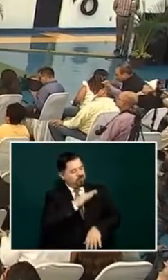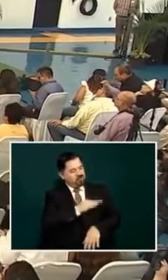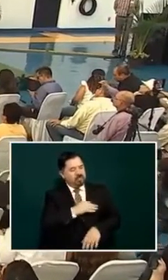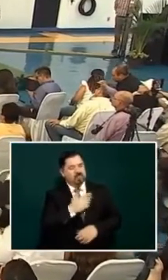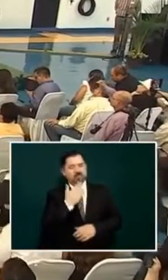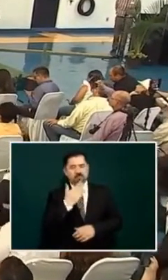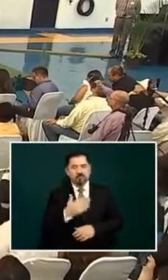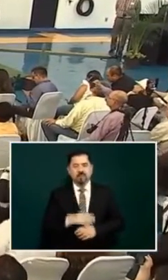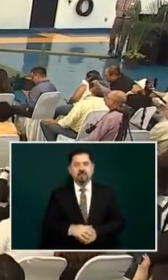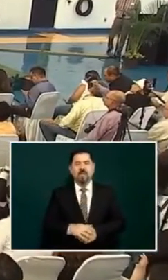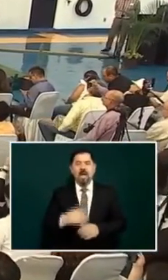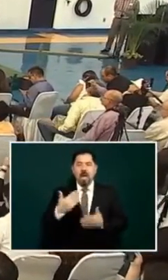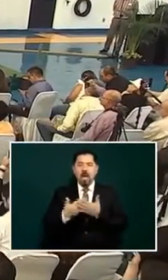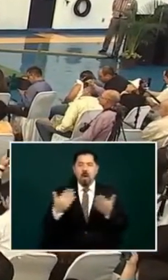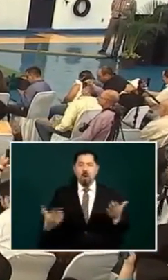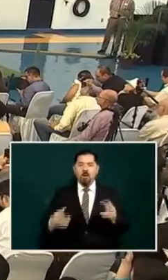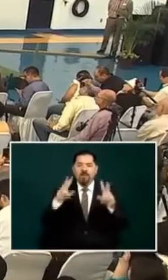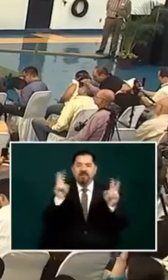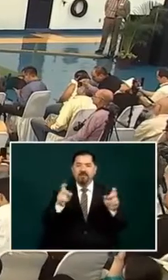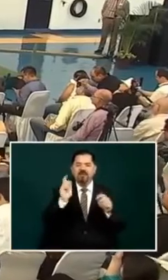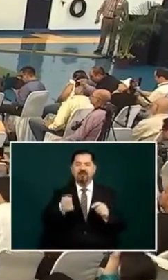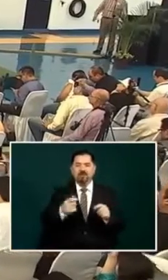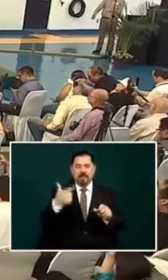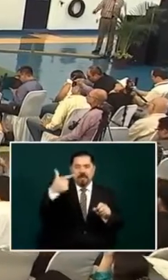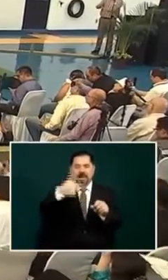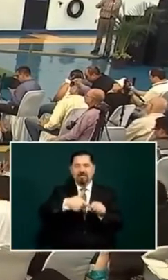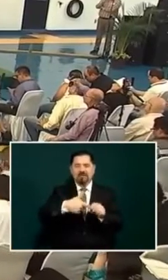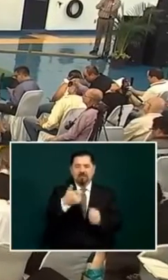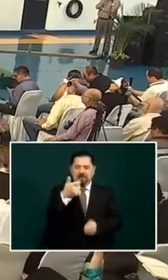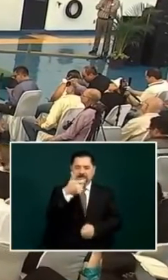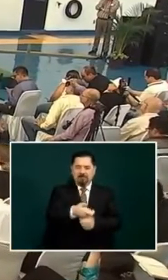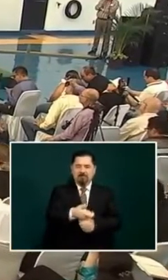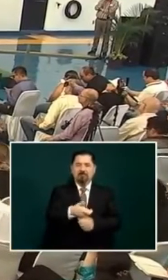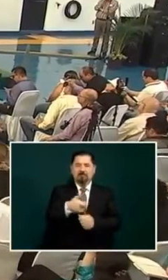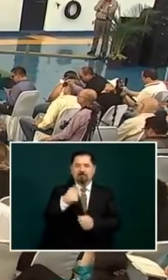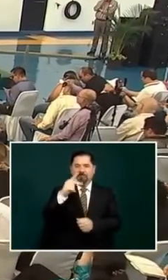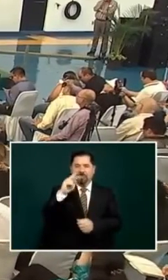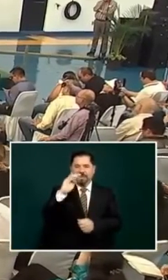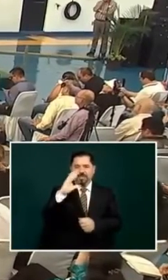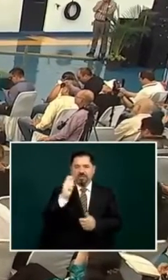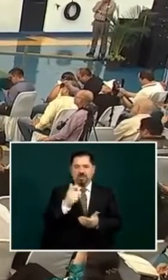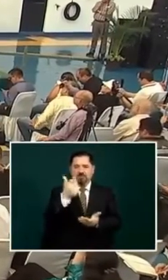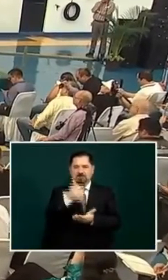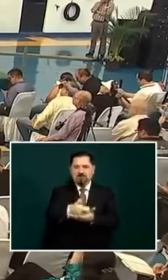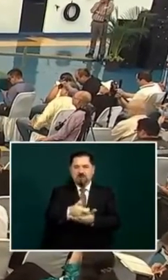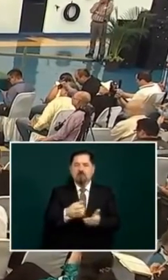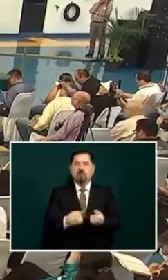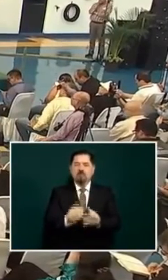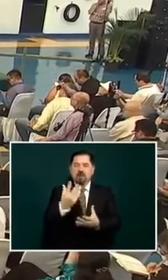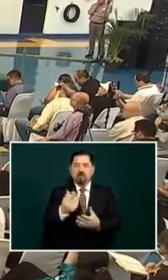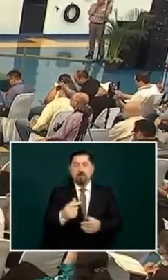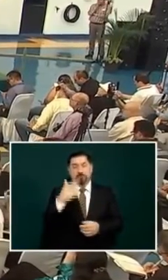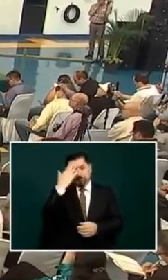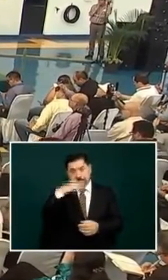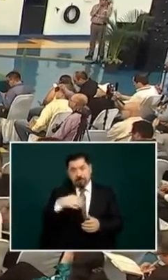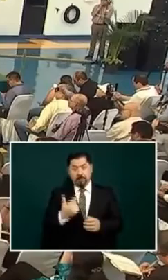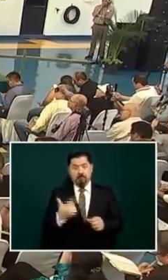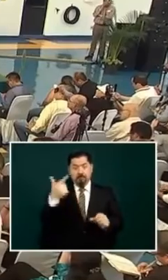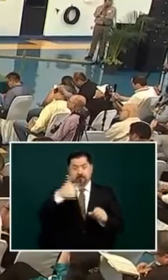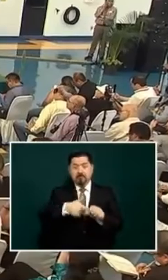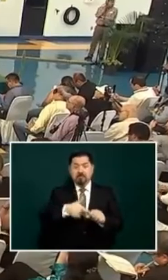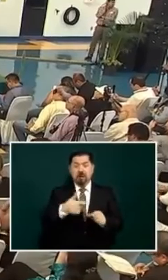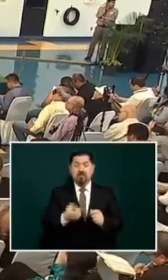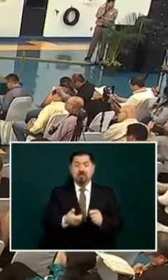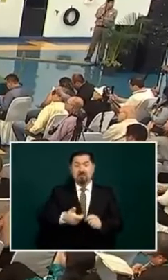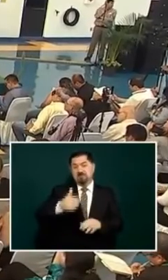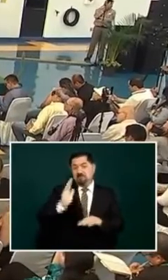who's who in prices of gas is today regular gasoline the highest price